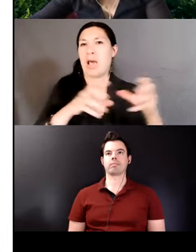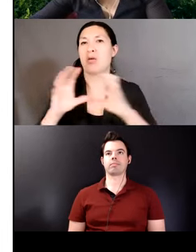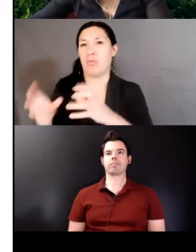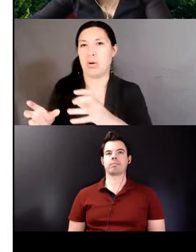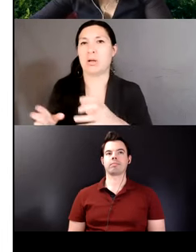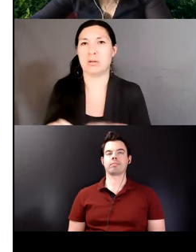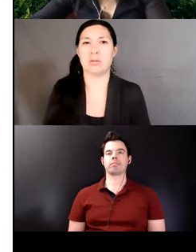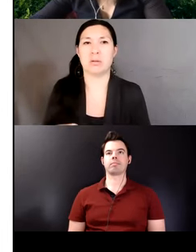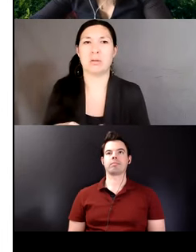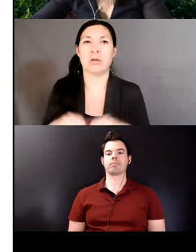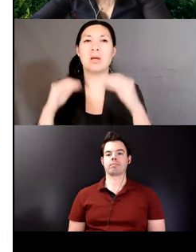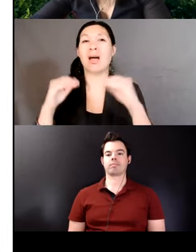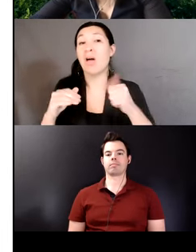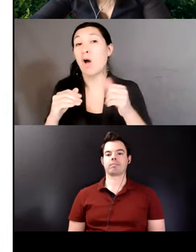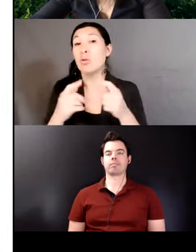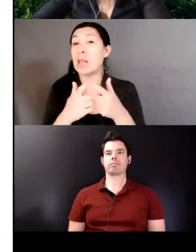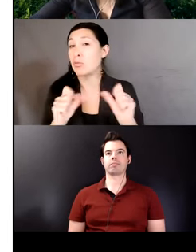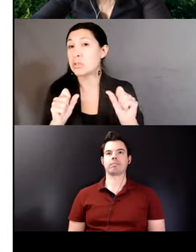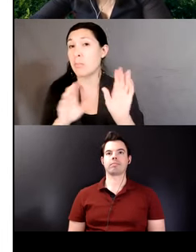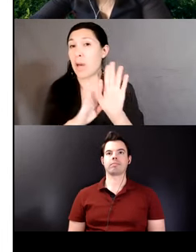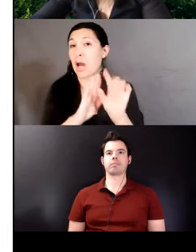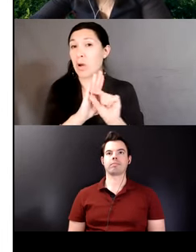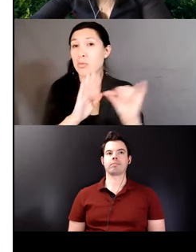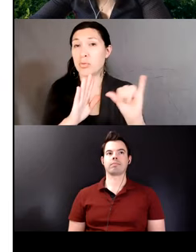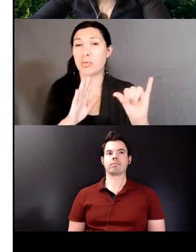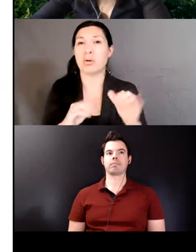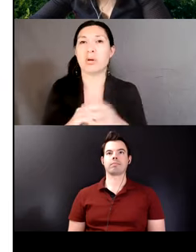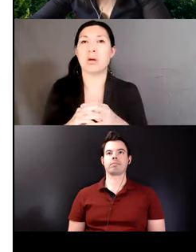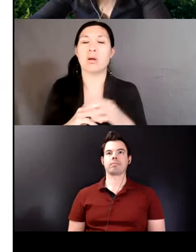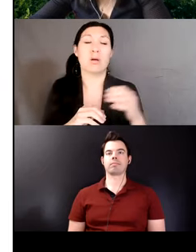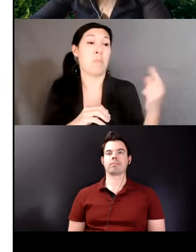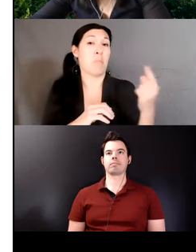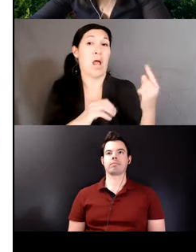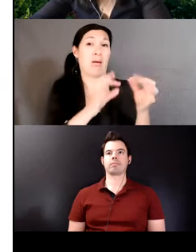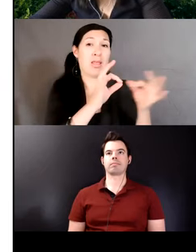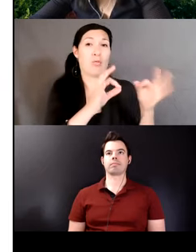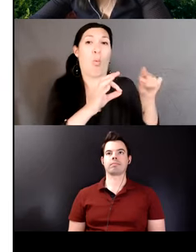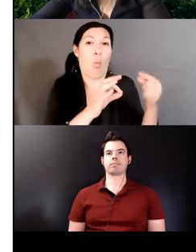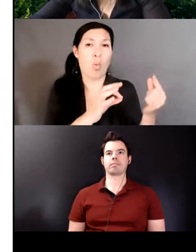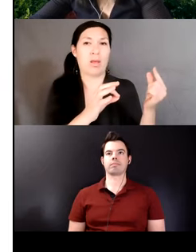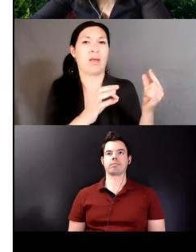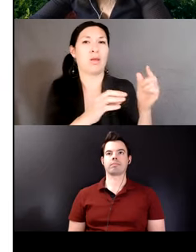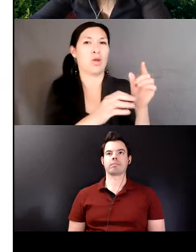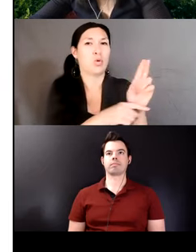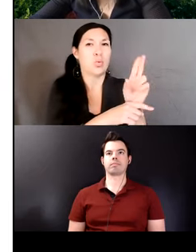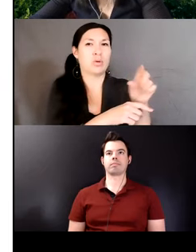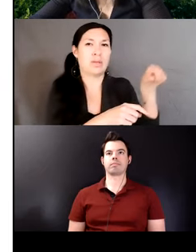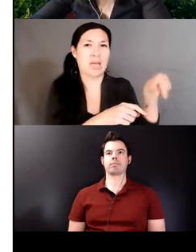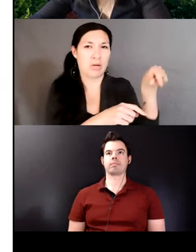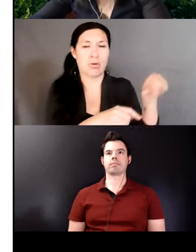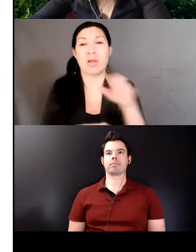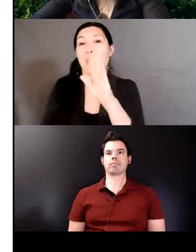linguistic background, because the fact that monolinguals only speak Quechua and bilinguals are mostly